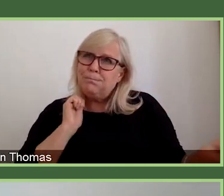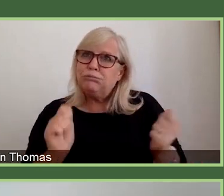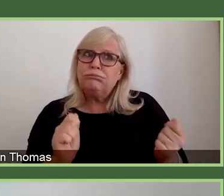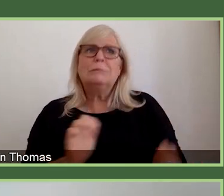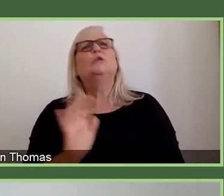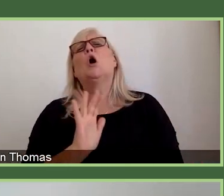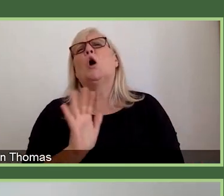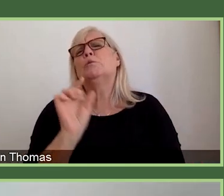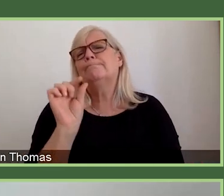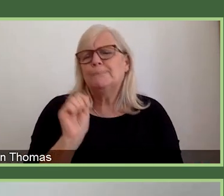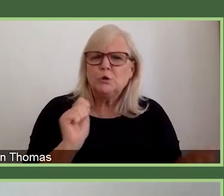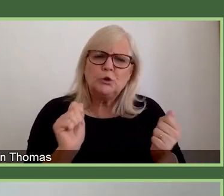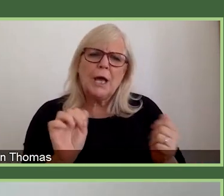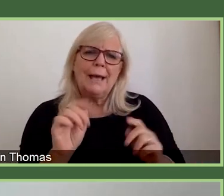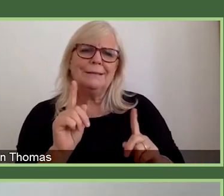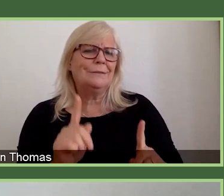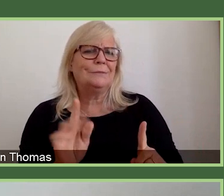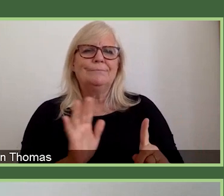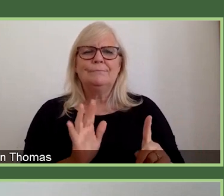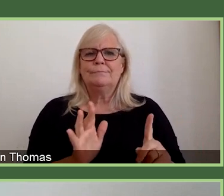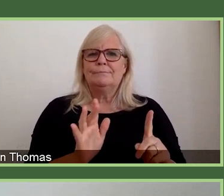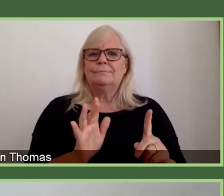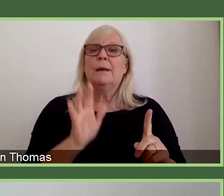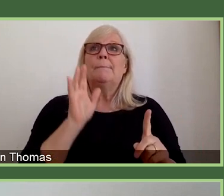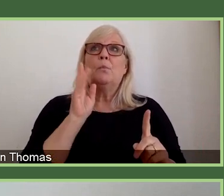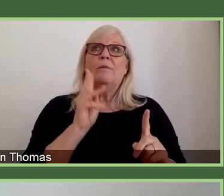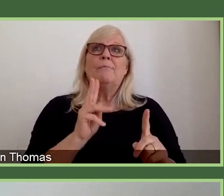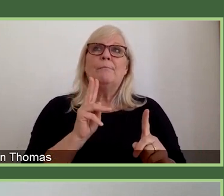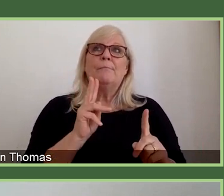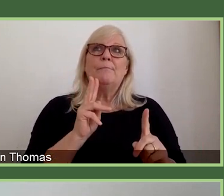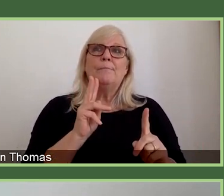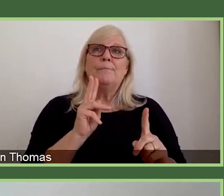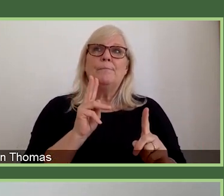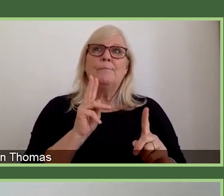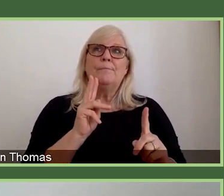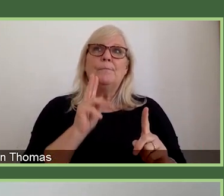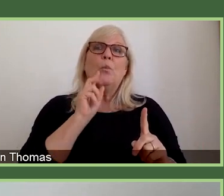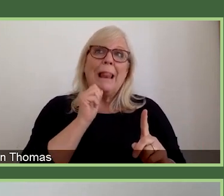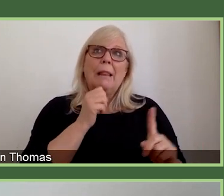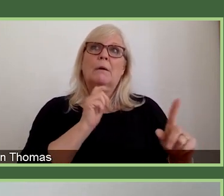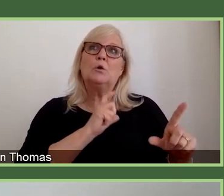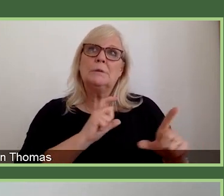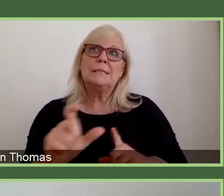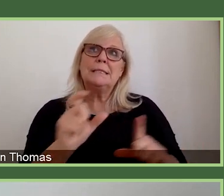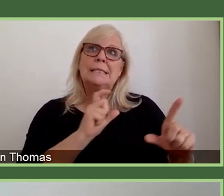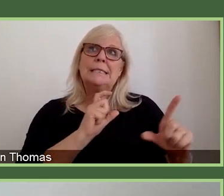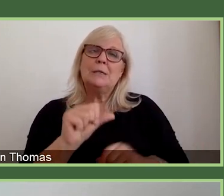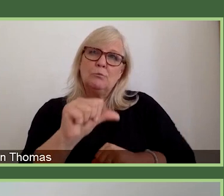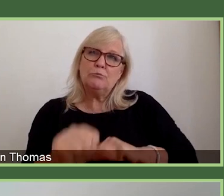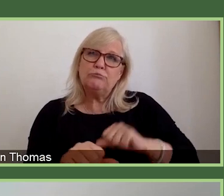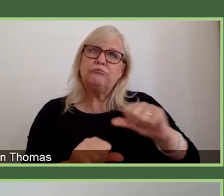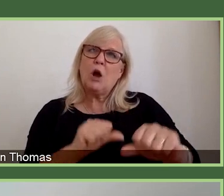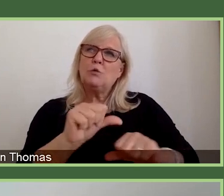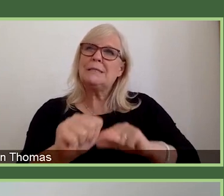but we've looked at every element very, very carefully. We are going to continue with the process of shortlisting all